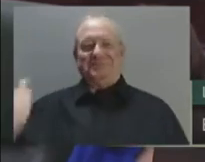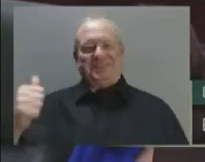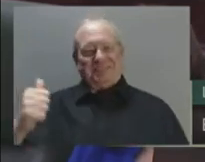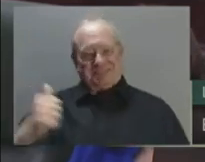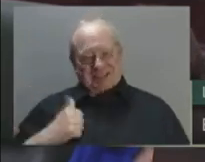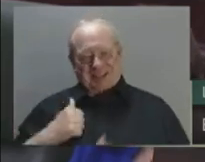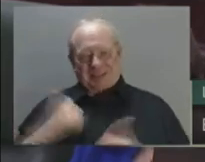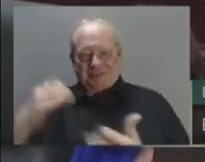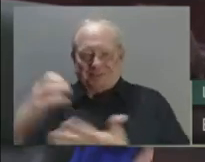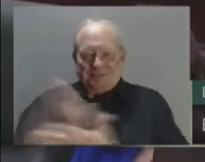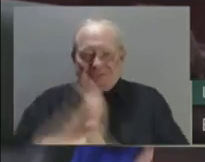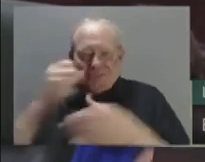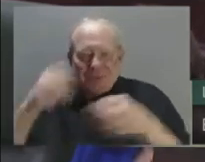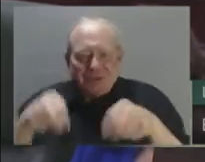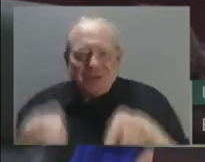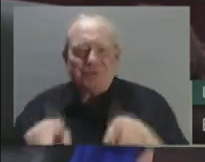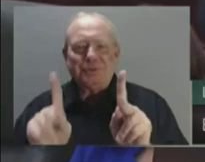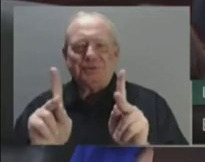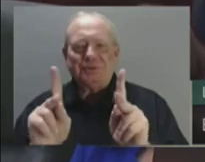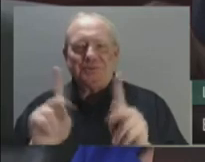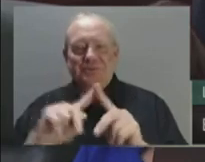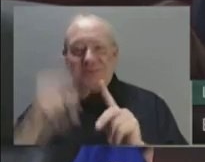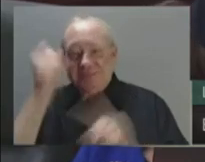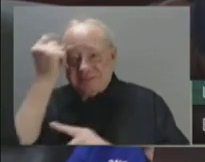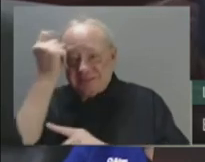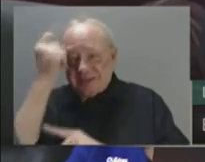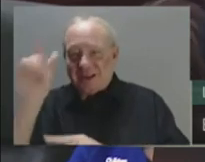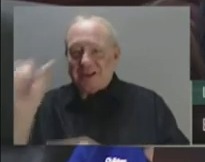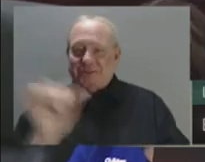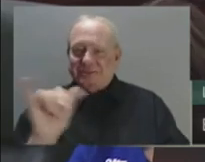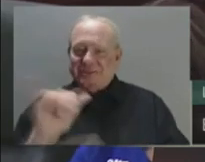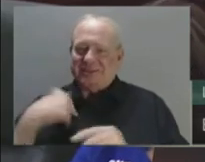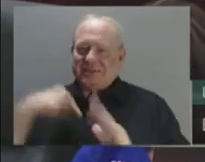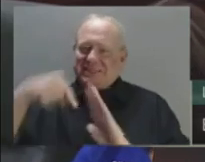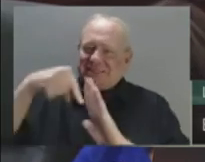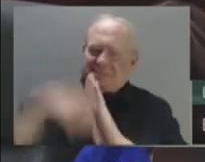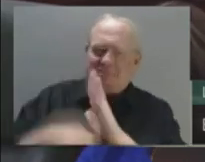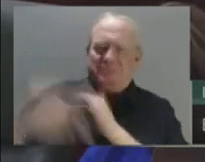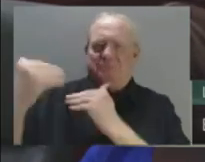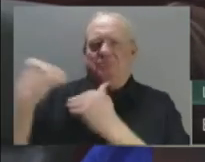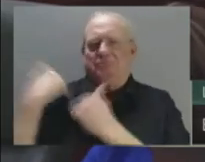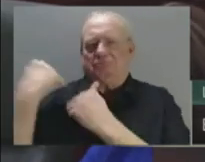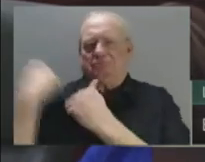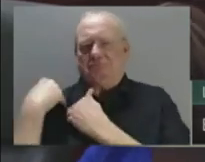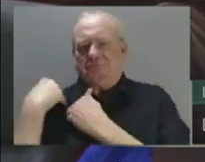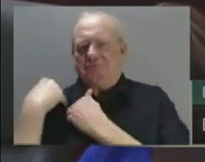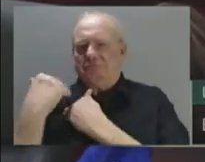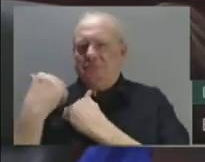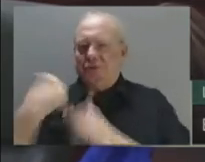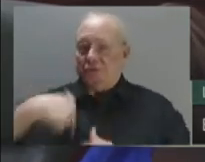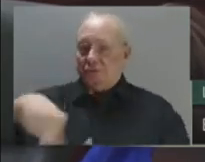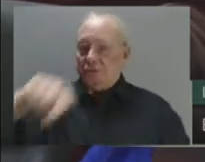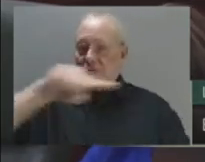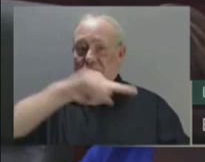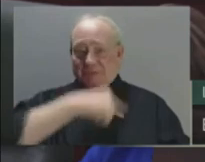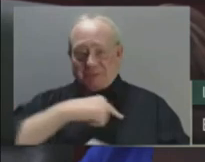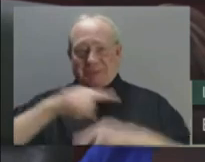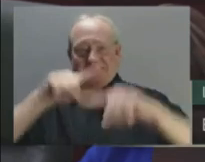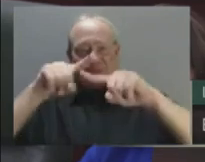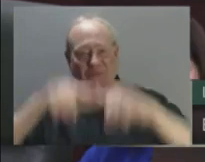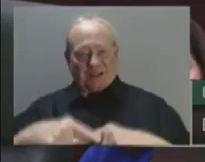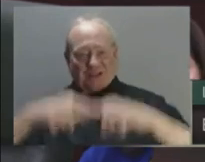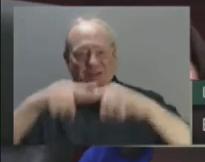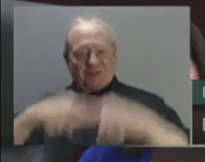we have a deep responsibility to prove ourselves a reliable trading partner and ally and deliver